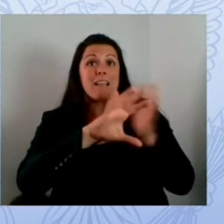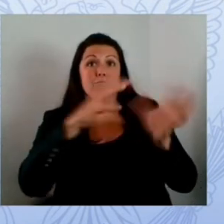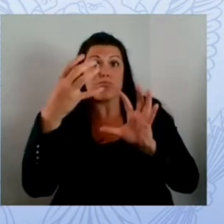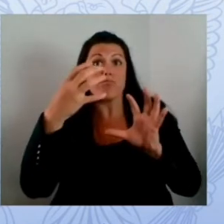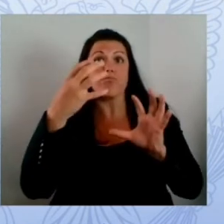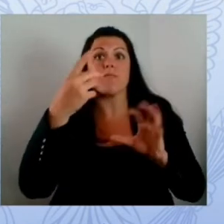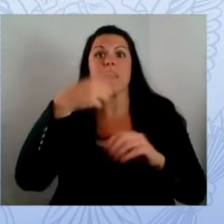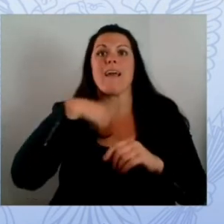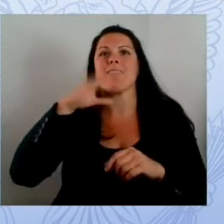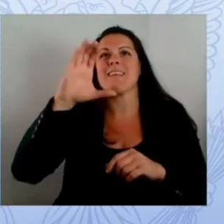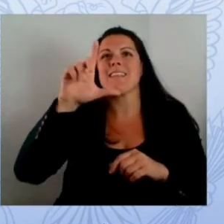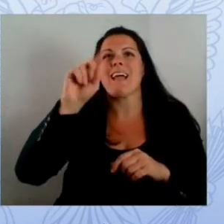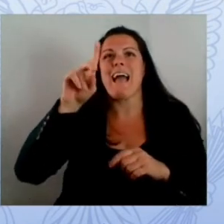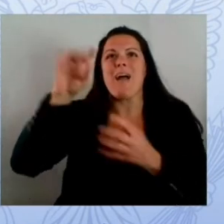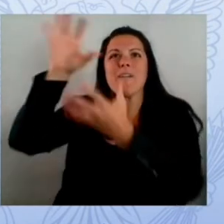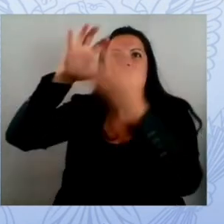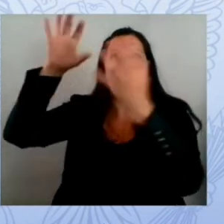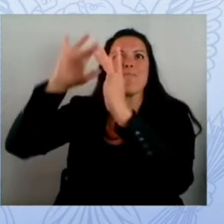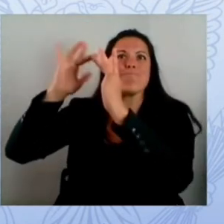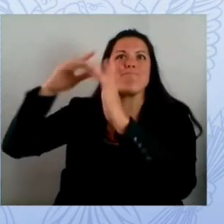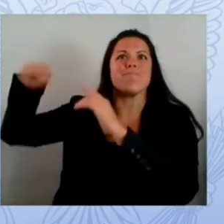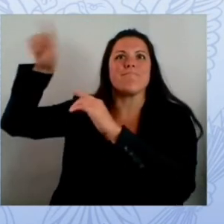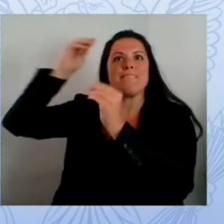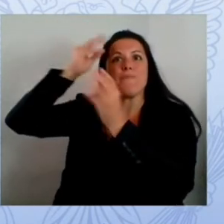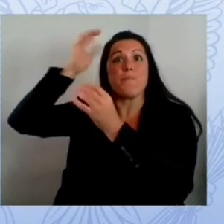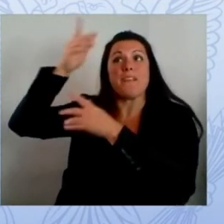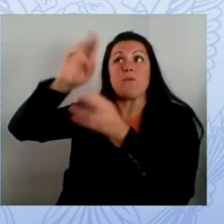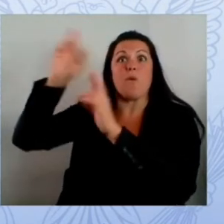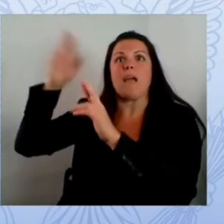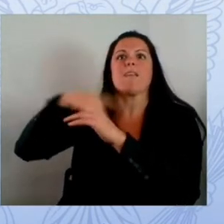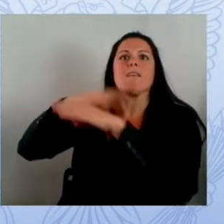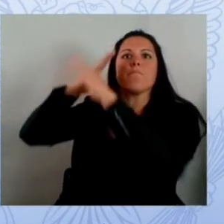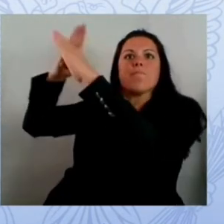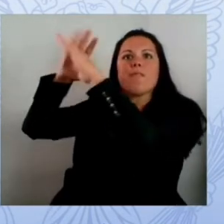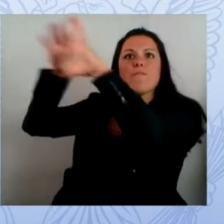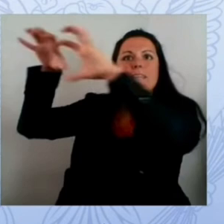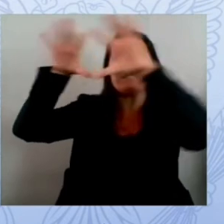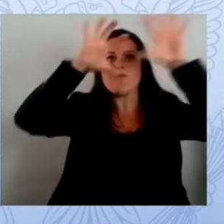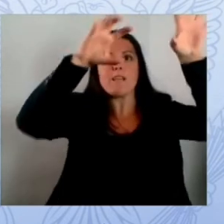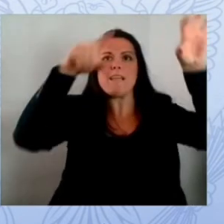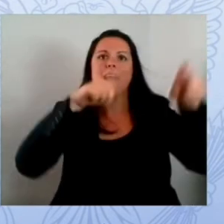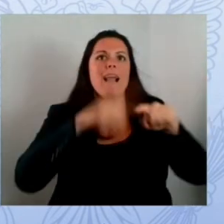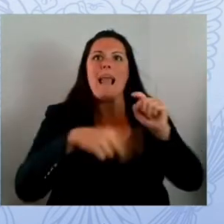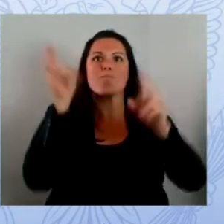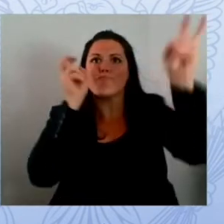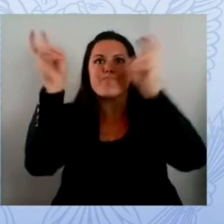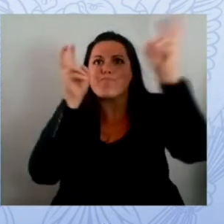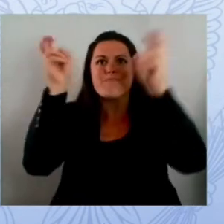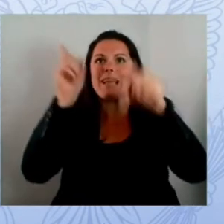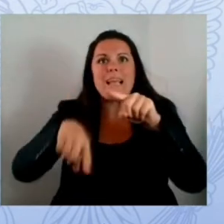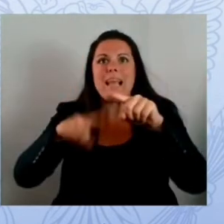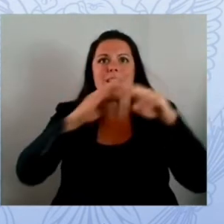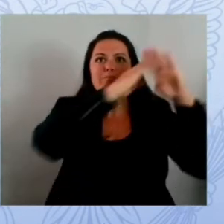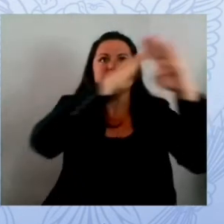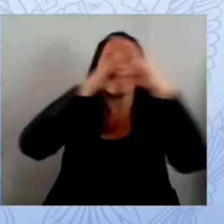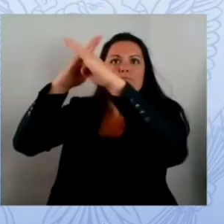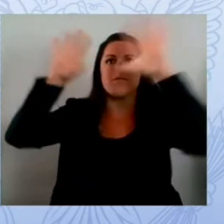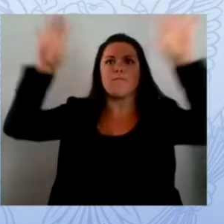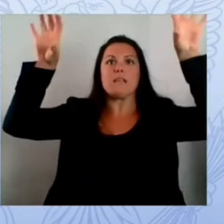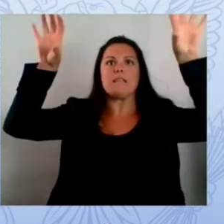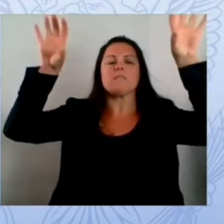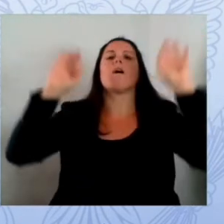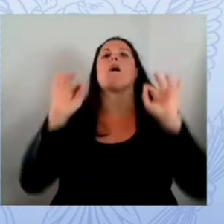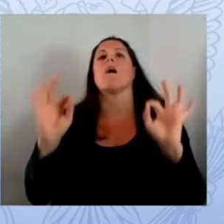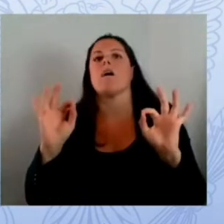pertain to students and staff members and teachers from getting out to into the public into the that the cyber criminals were using to